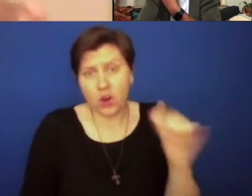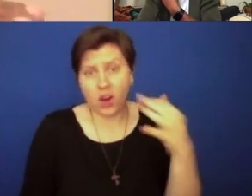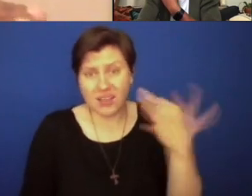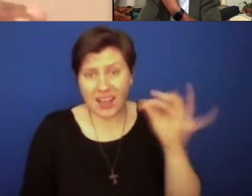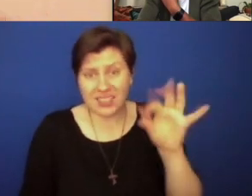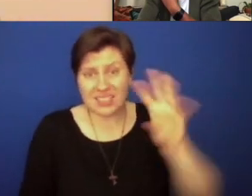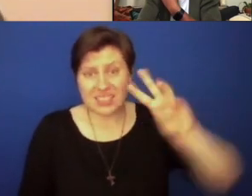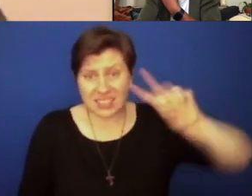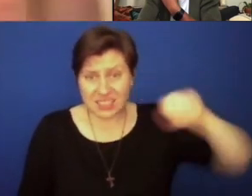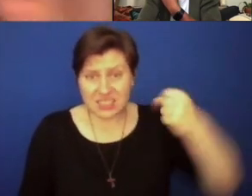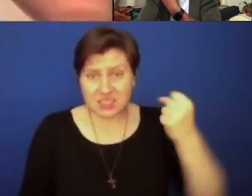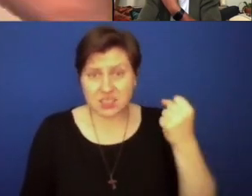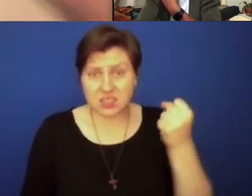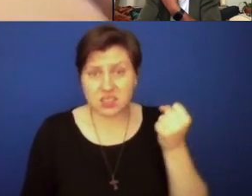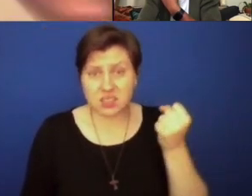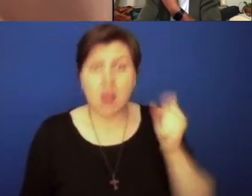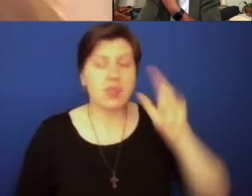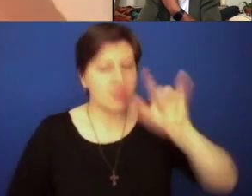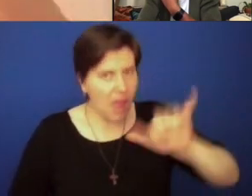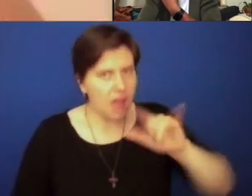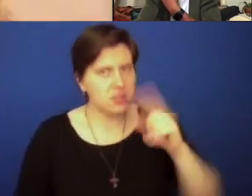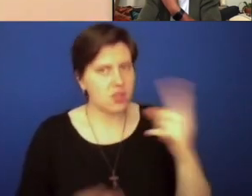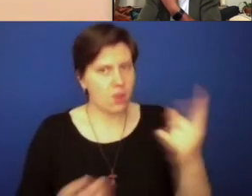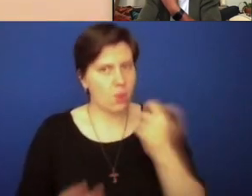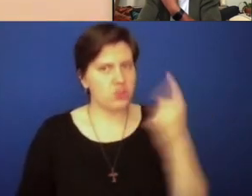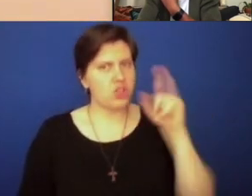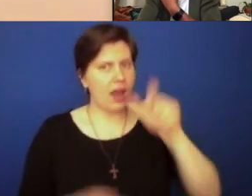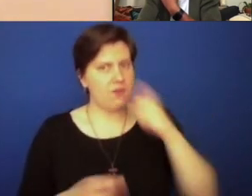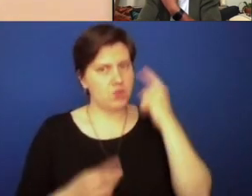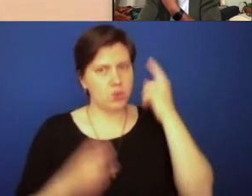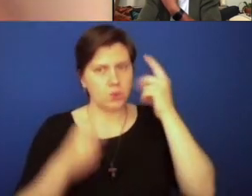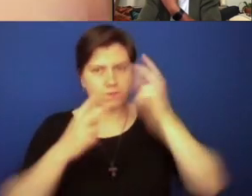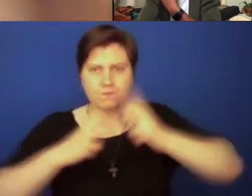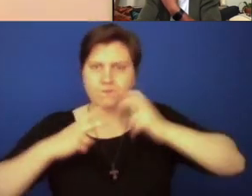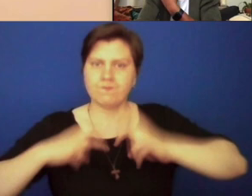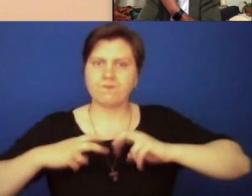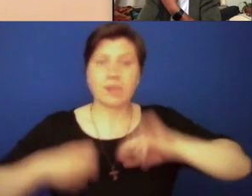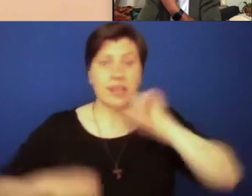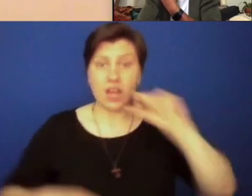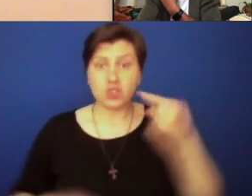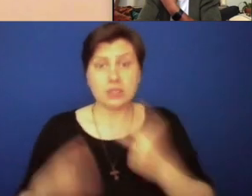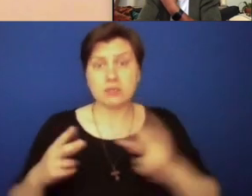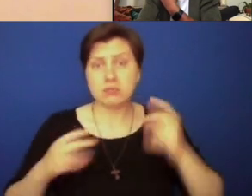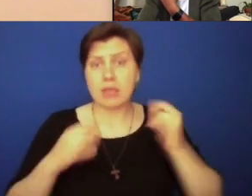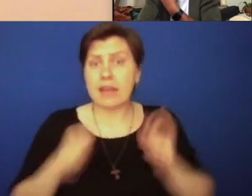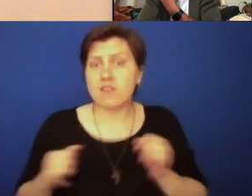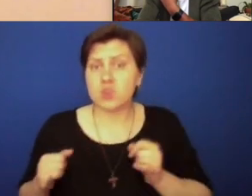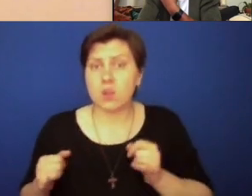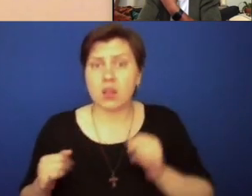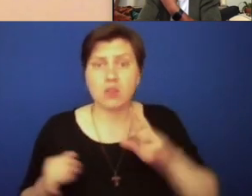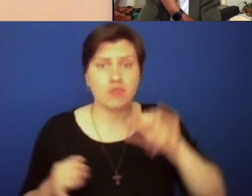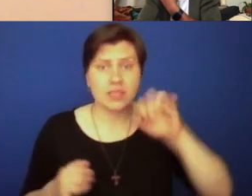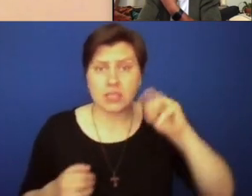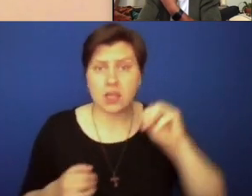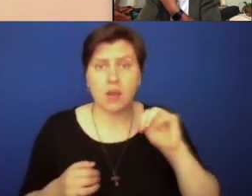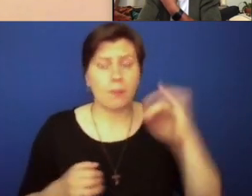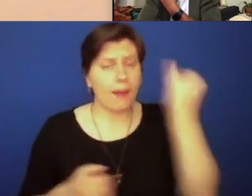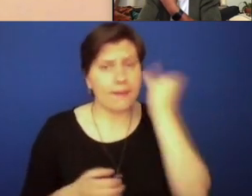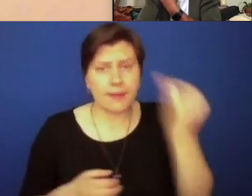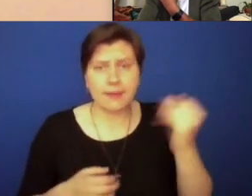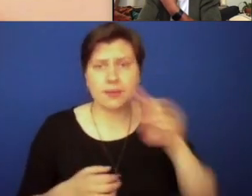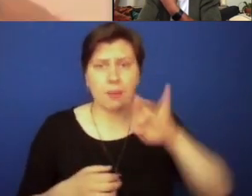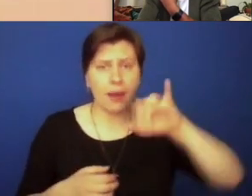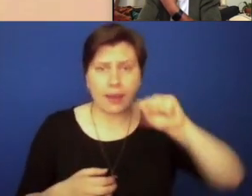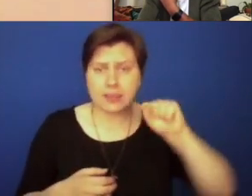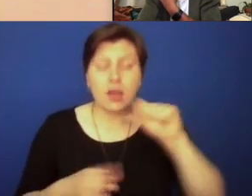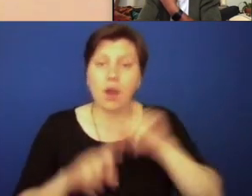1960s. And so those are the kinds of questions that we have to ask ourselves, not only in terms of individual sort of racism and sort of ideas and